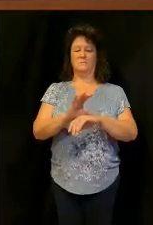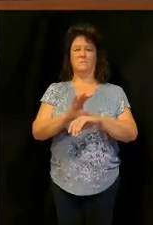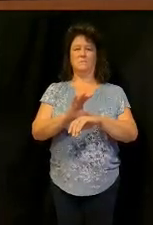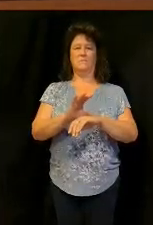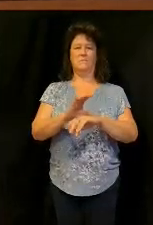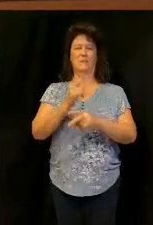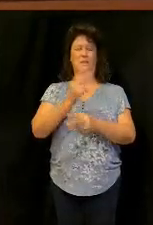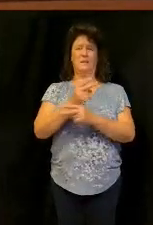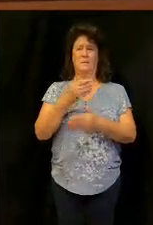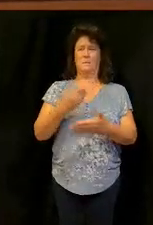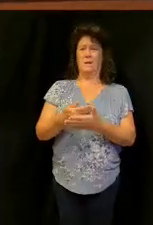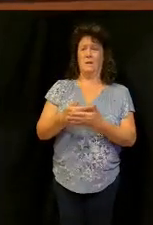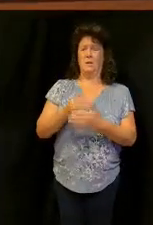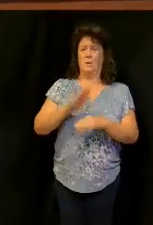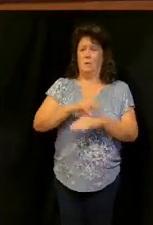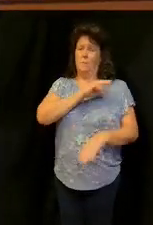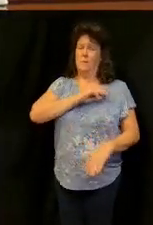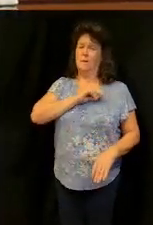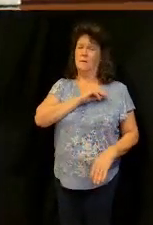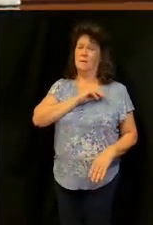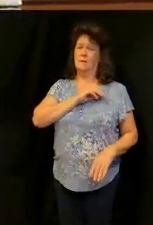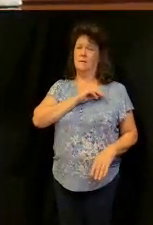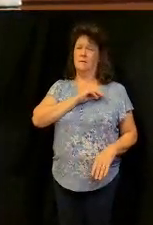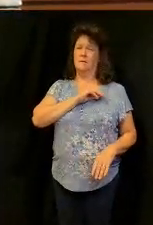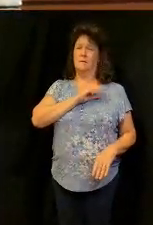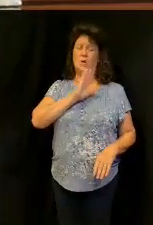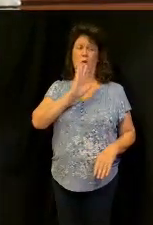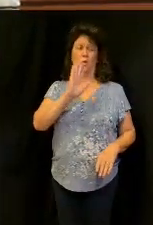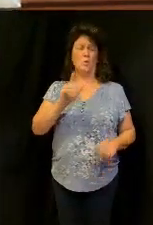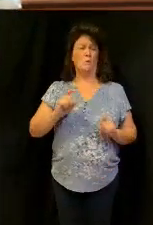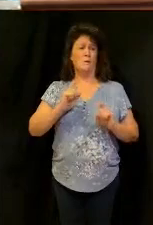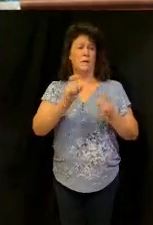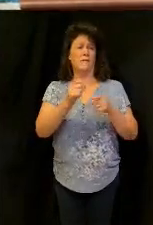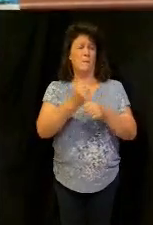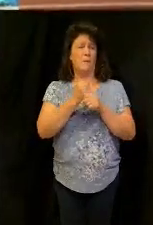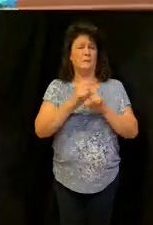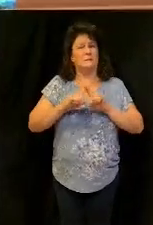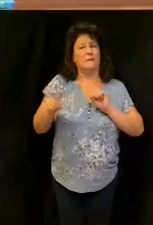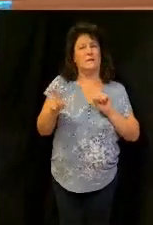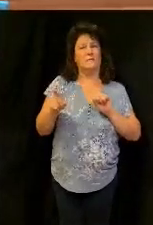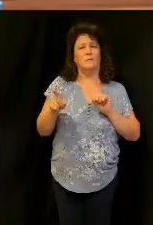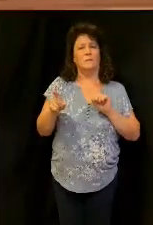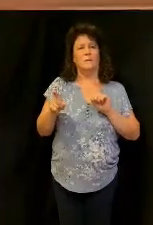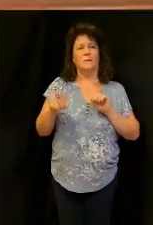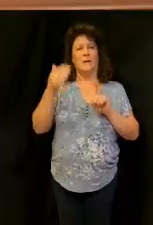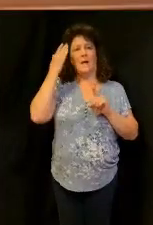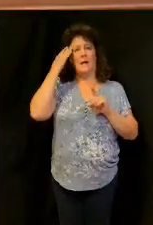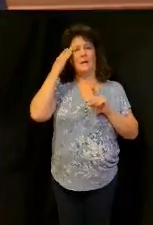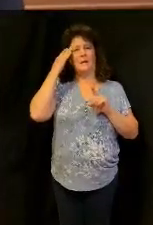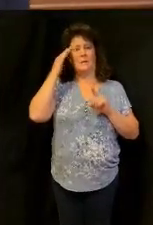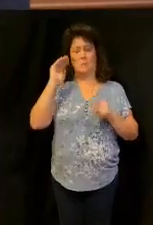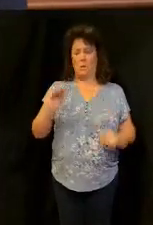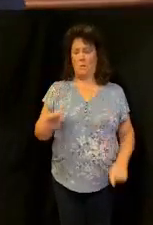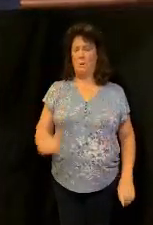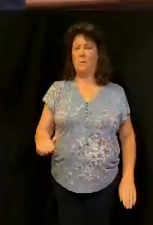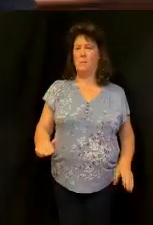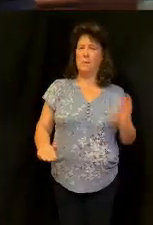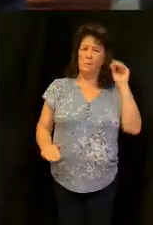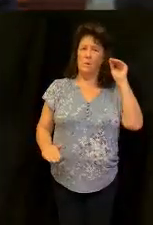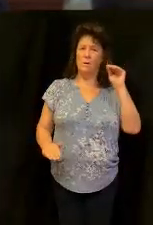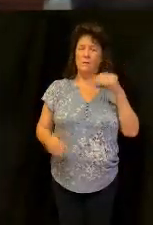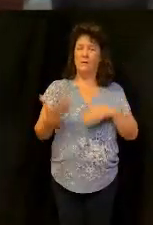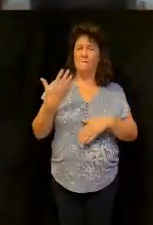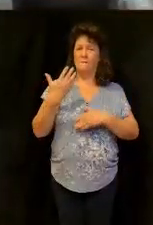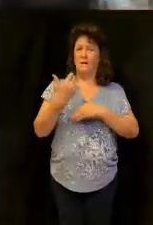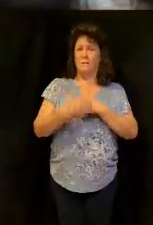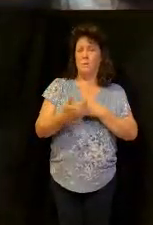keep your money on mission your giving makes a difference you say well I just give a little I know a little boy the Bible talks about a little boy had five loaves and what